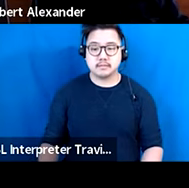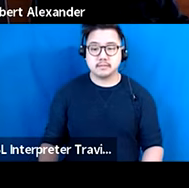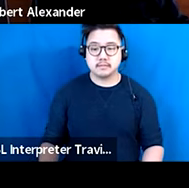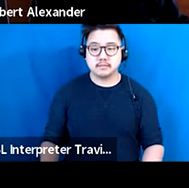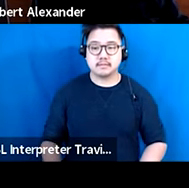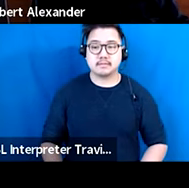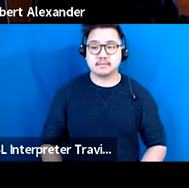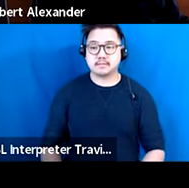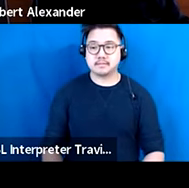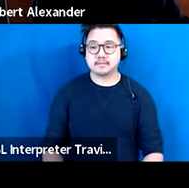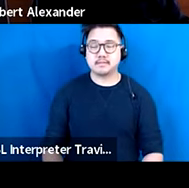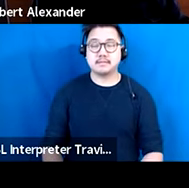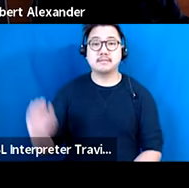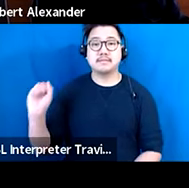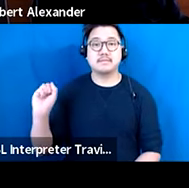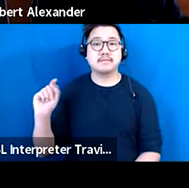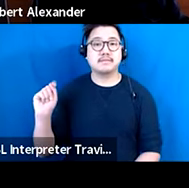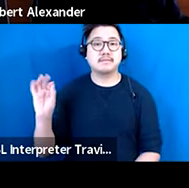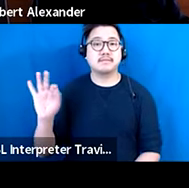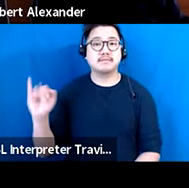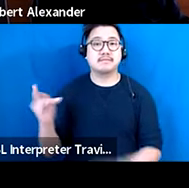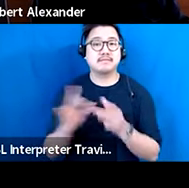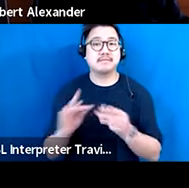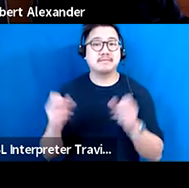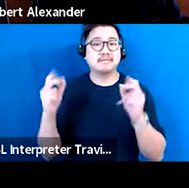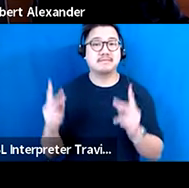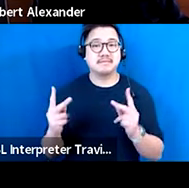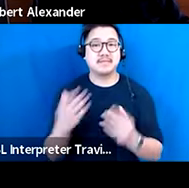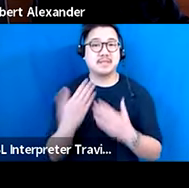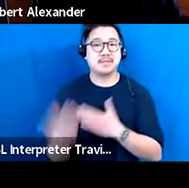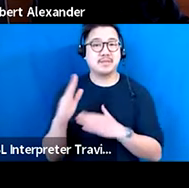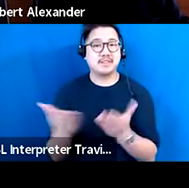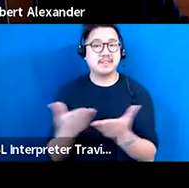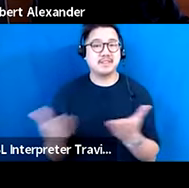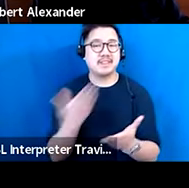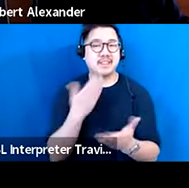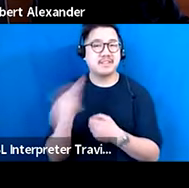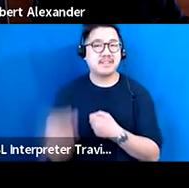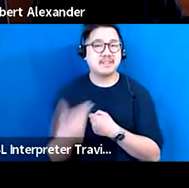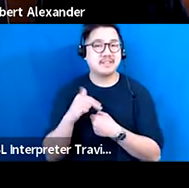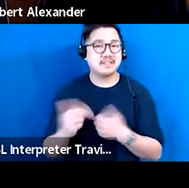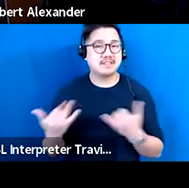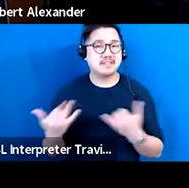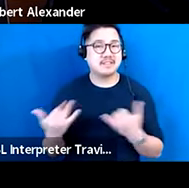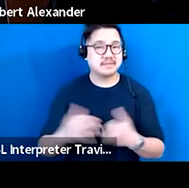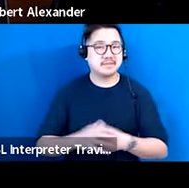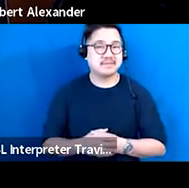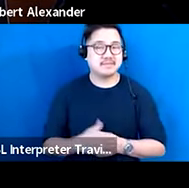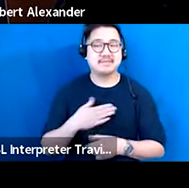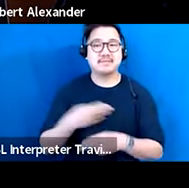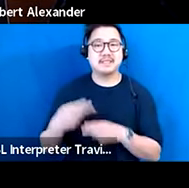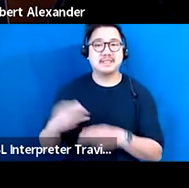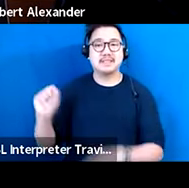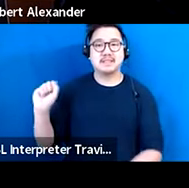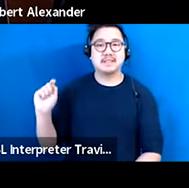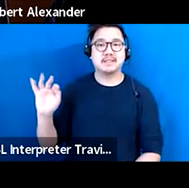All right, good morning everyone. Thank you for joining us today. My name is Steffi